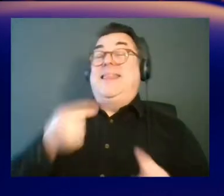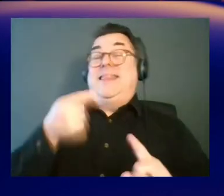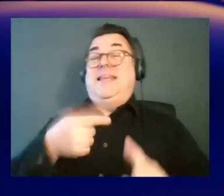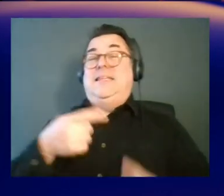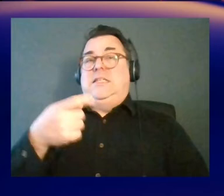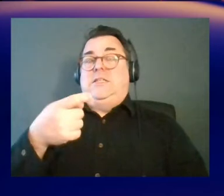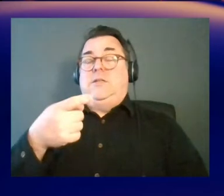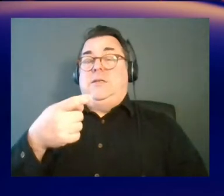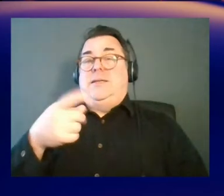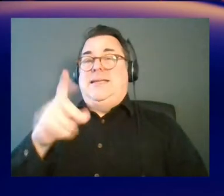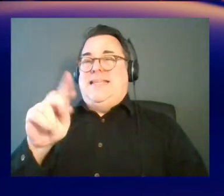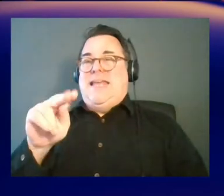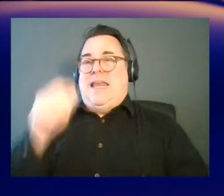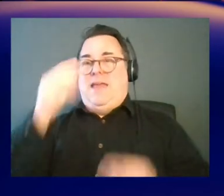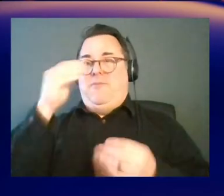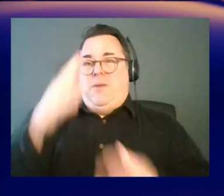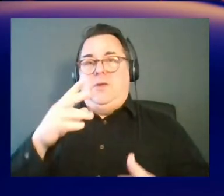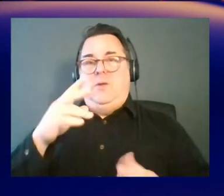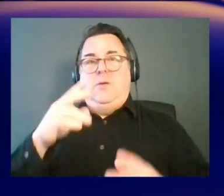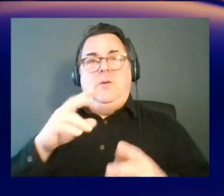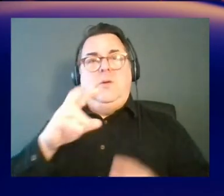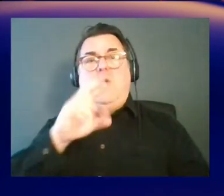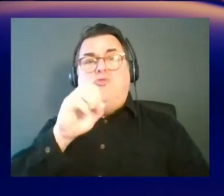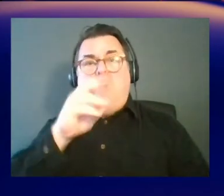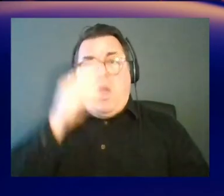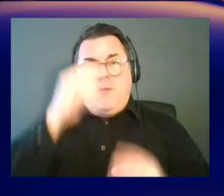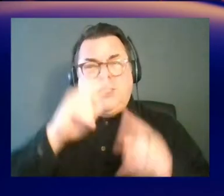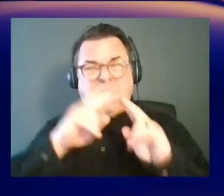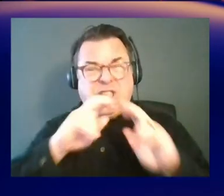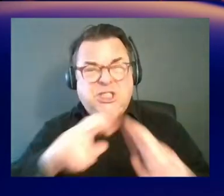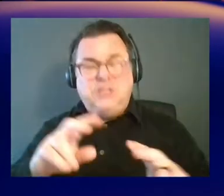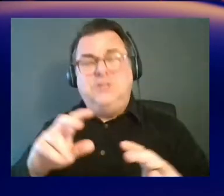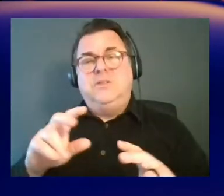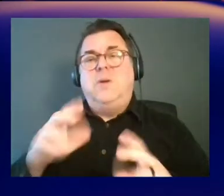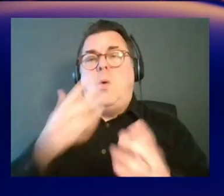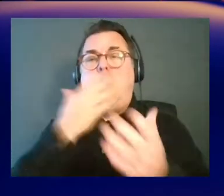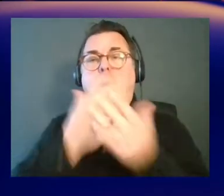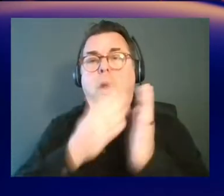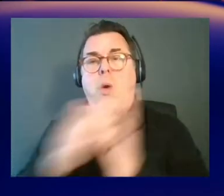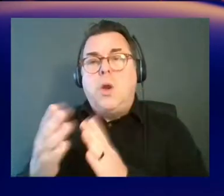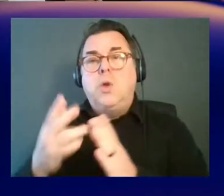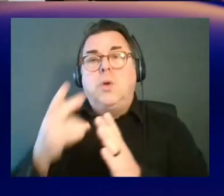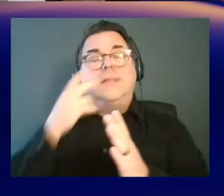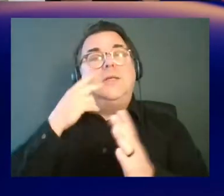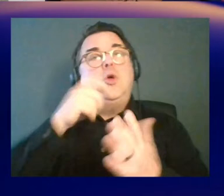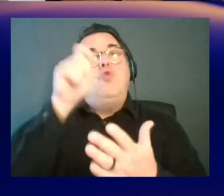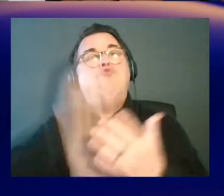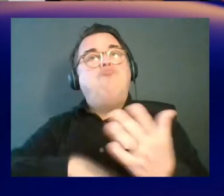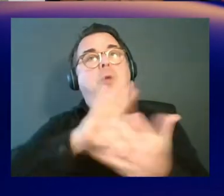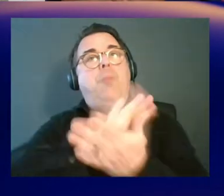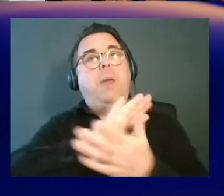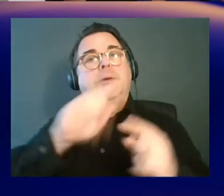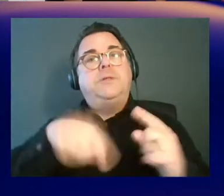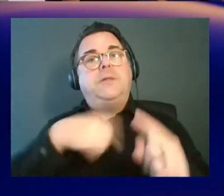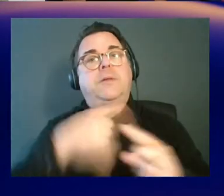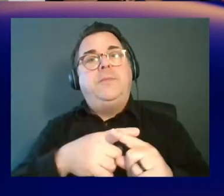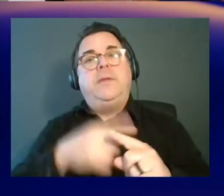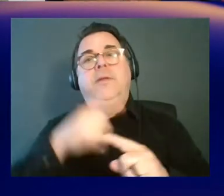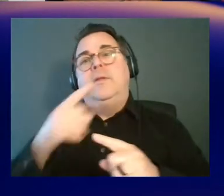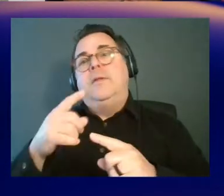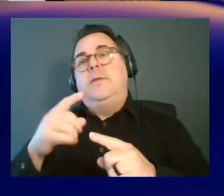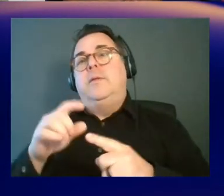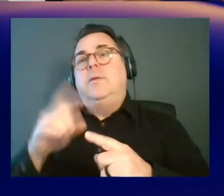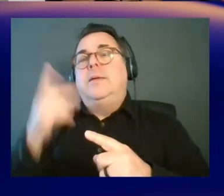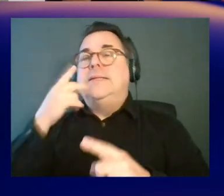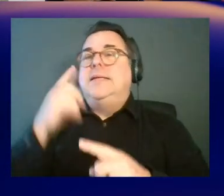you could go searching the raw data here. This is actually very well organized, so you can look at the papers associated with the data. This is a versioned data set, so you can look at different